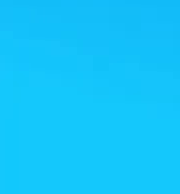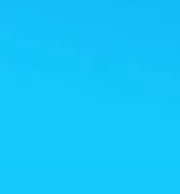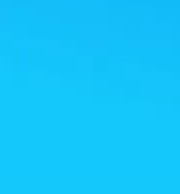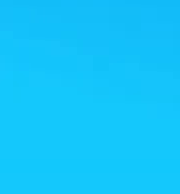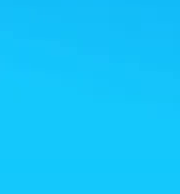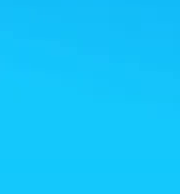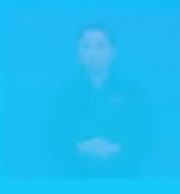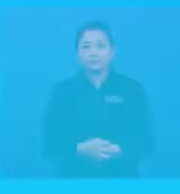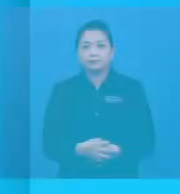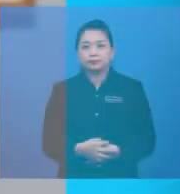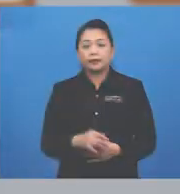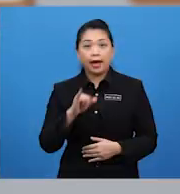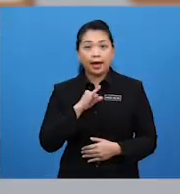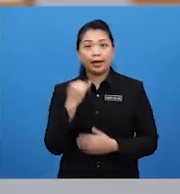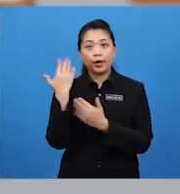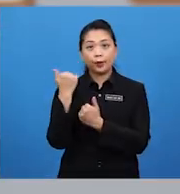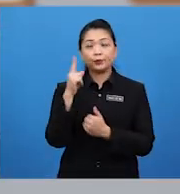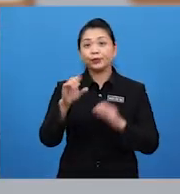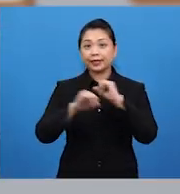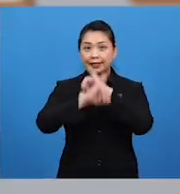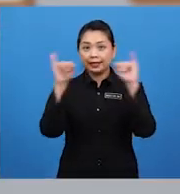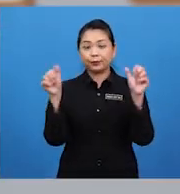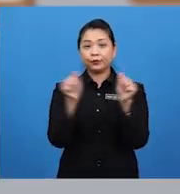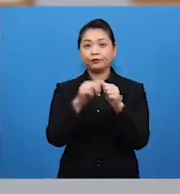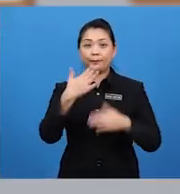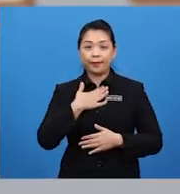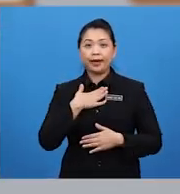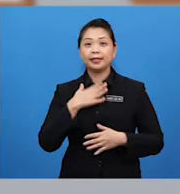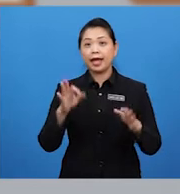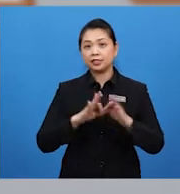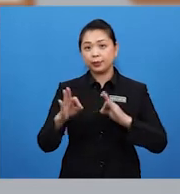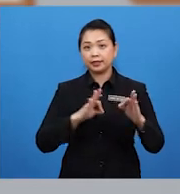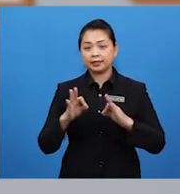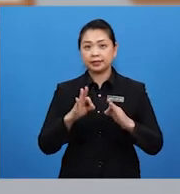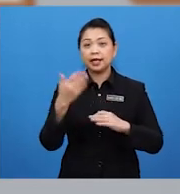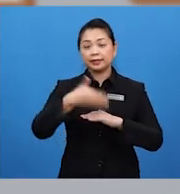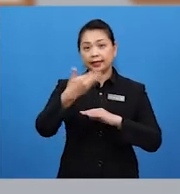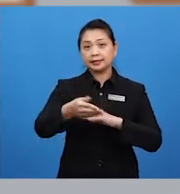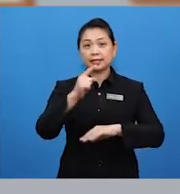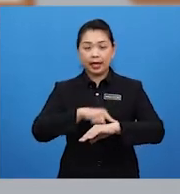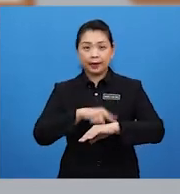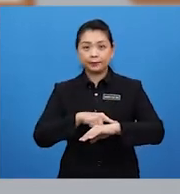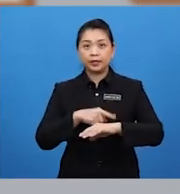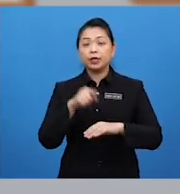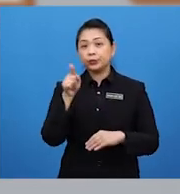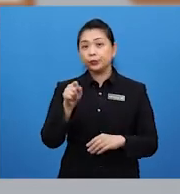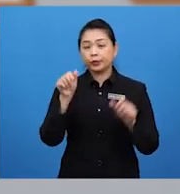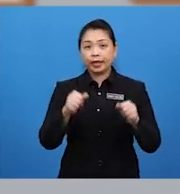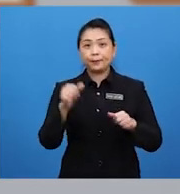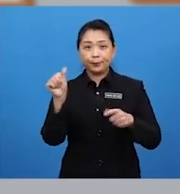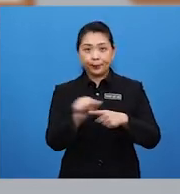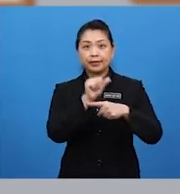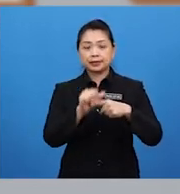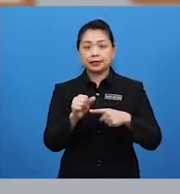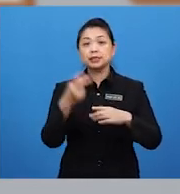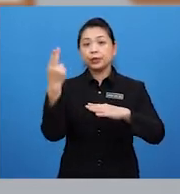hope you're clear with my explanation Next time You can practice